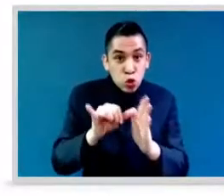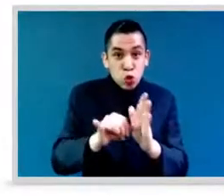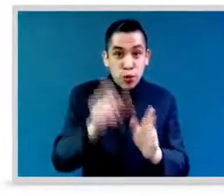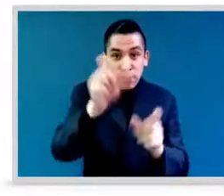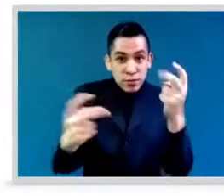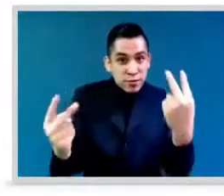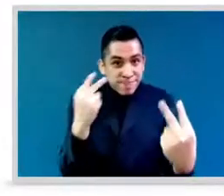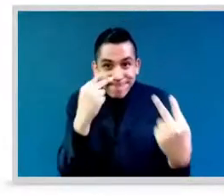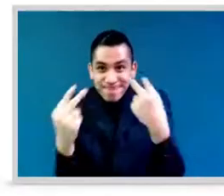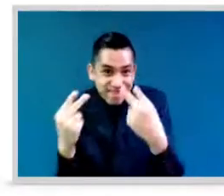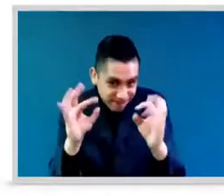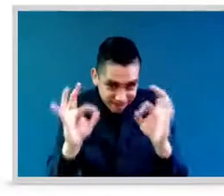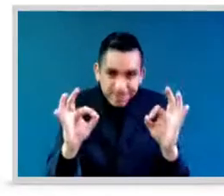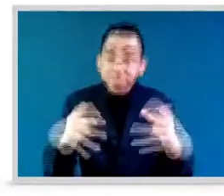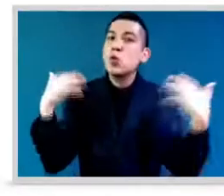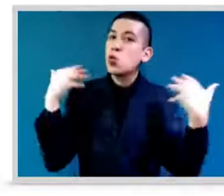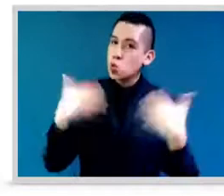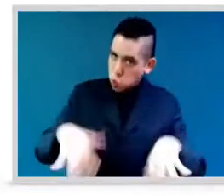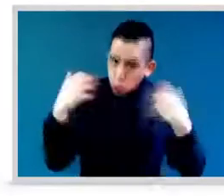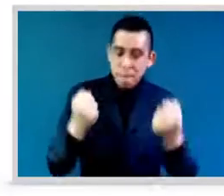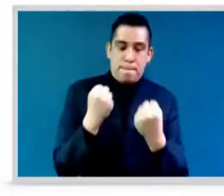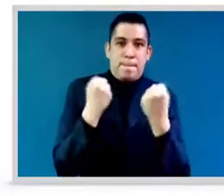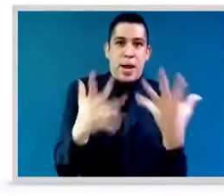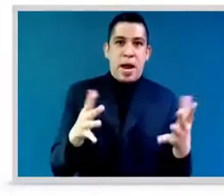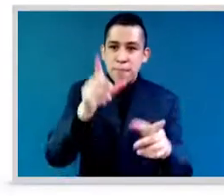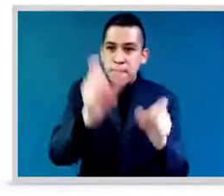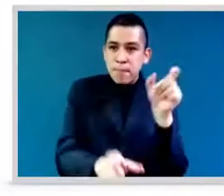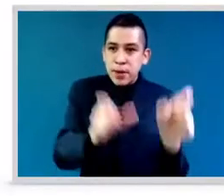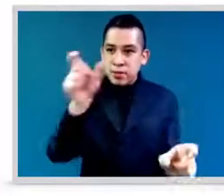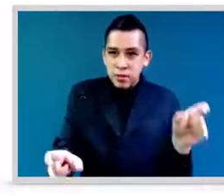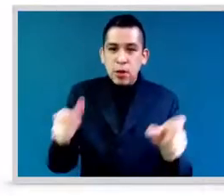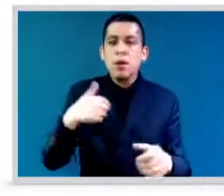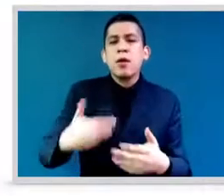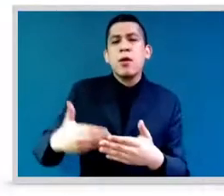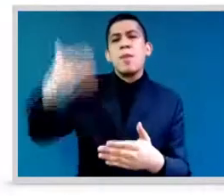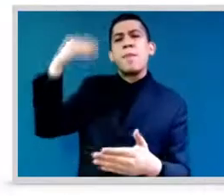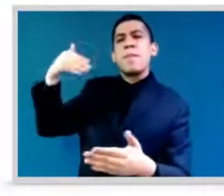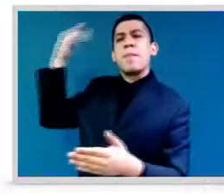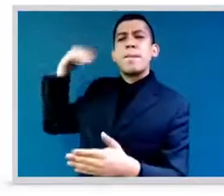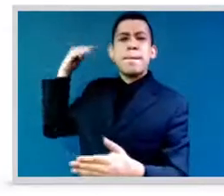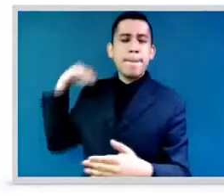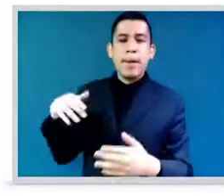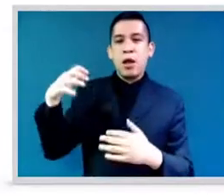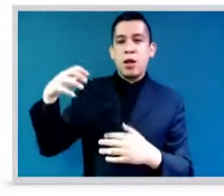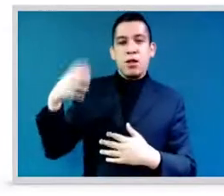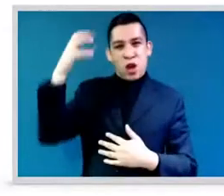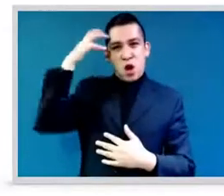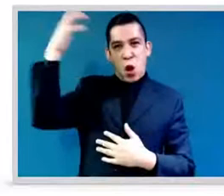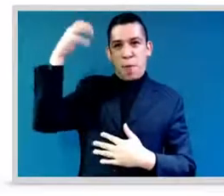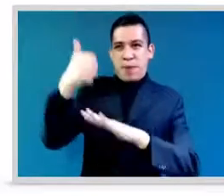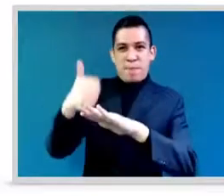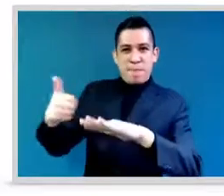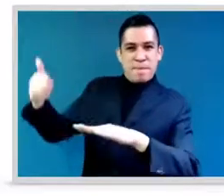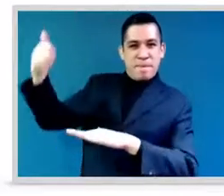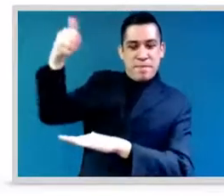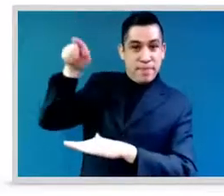Prime Minister of New Zealand, I guess, yes, we are all, we're all women leaders, but we're also just